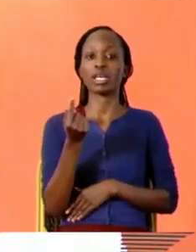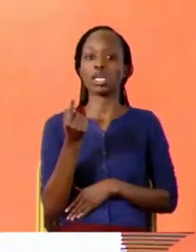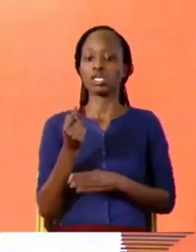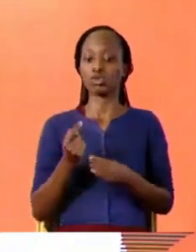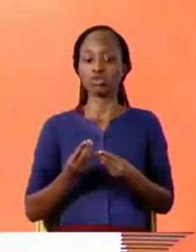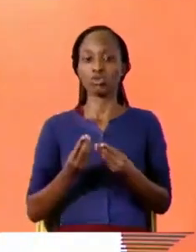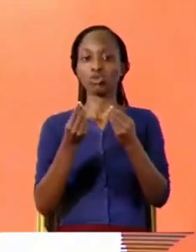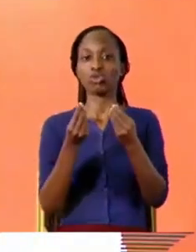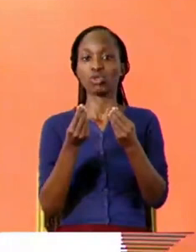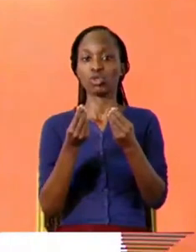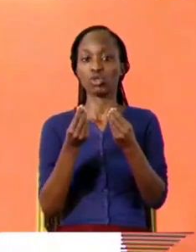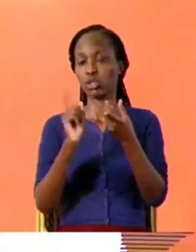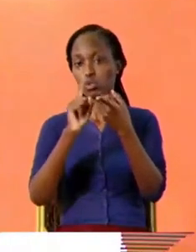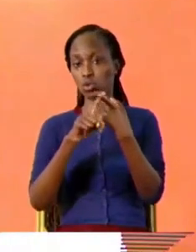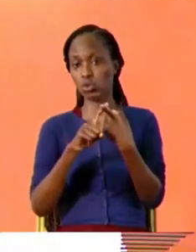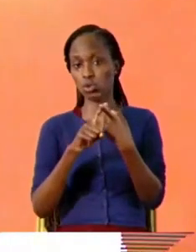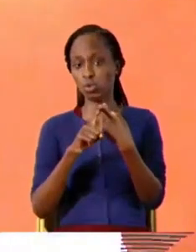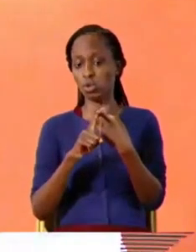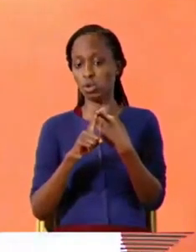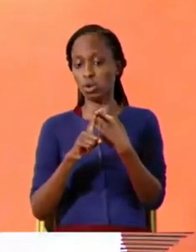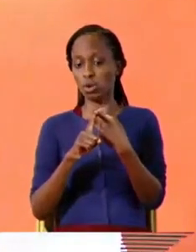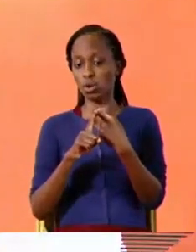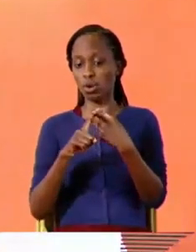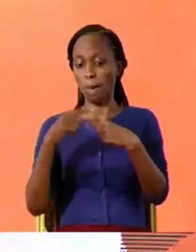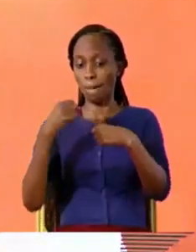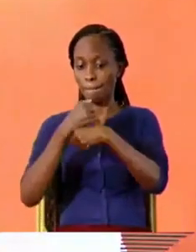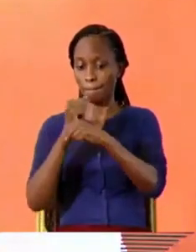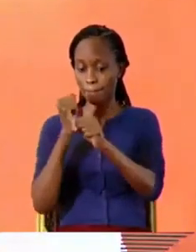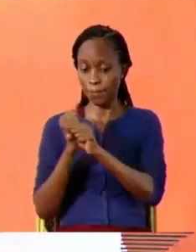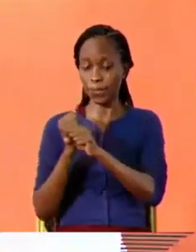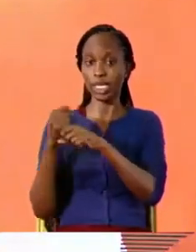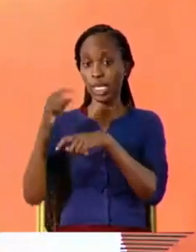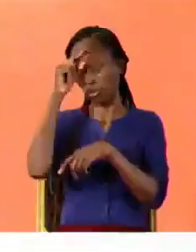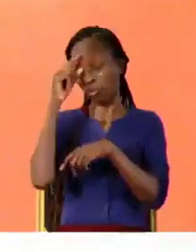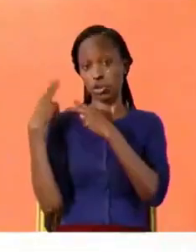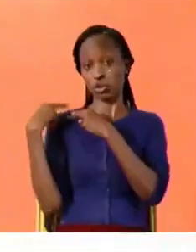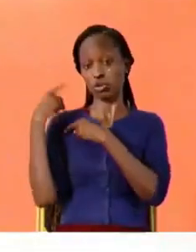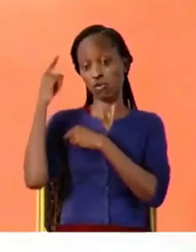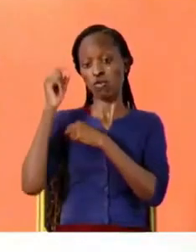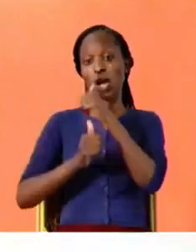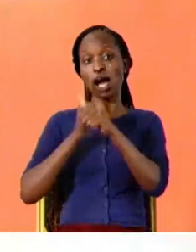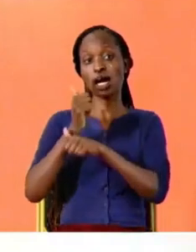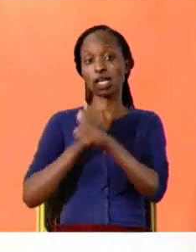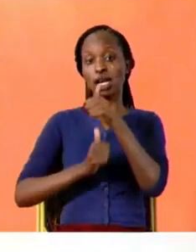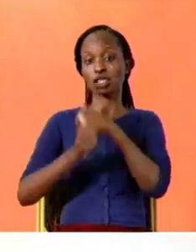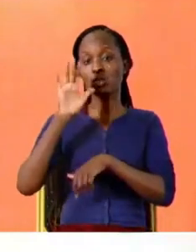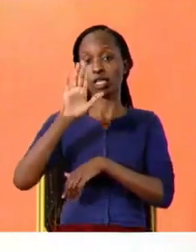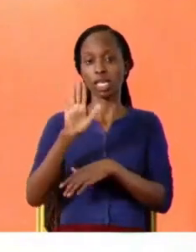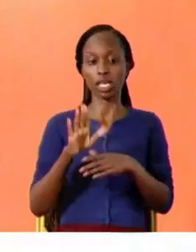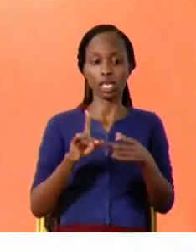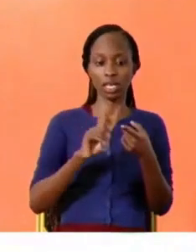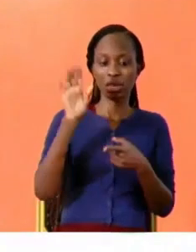to bringing government to accountability well the Parliament